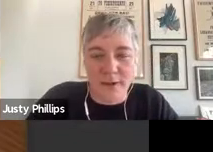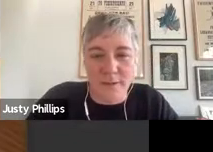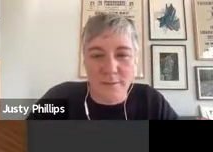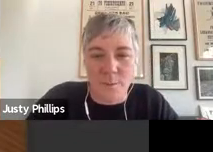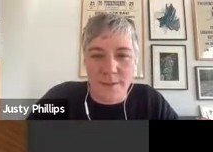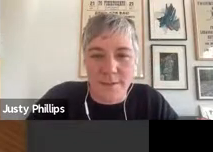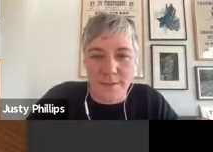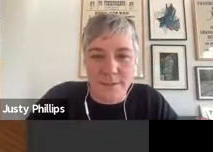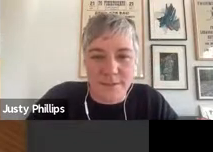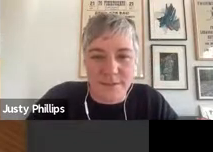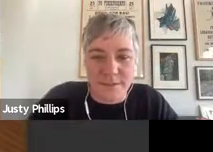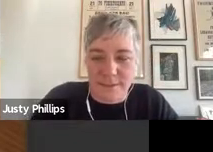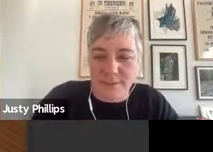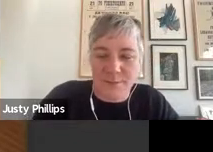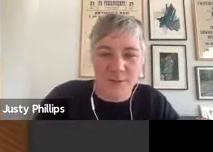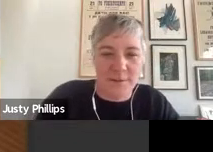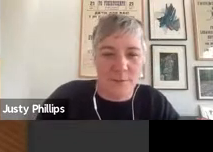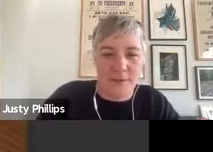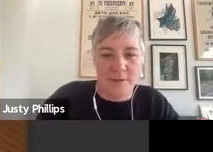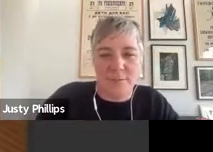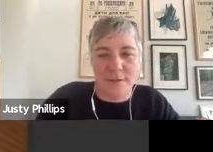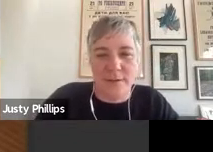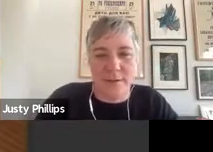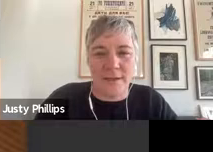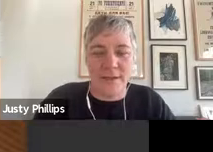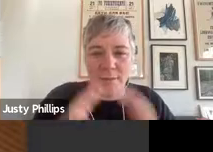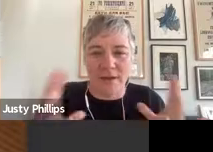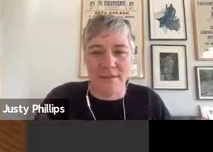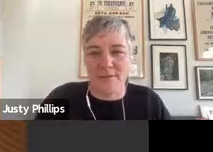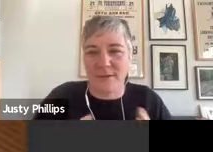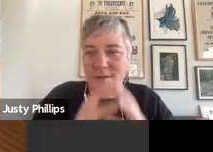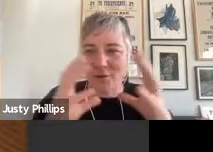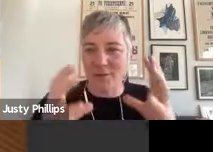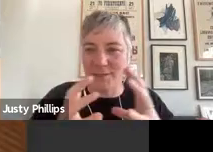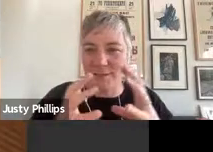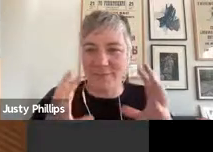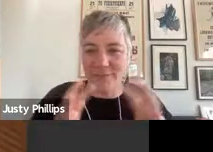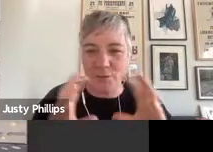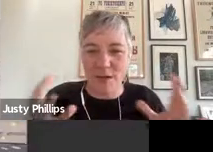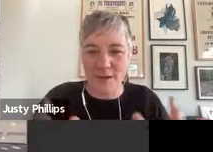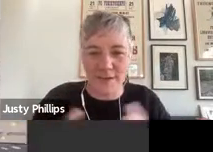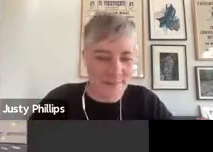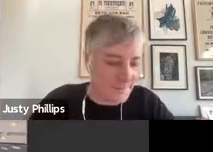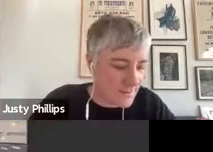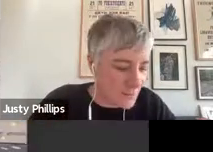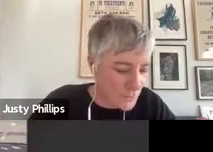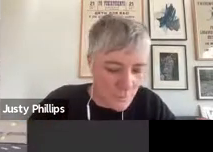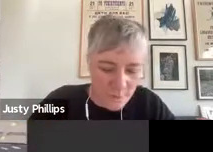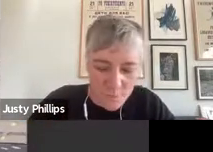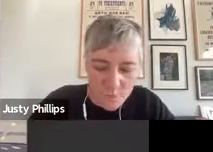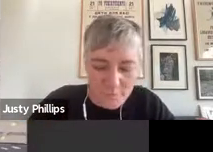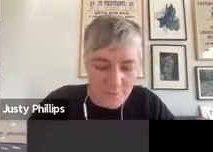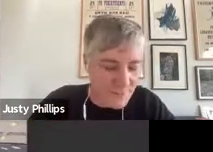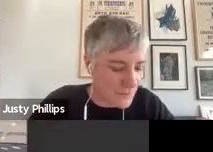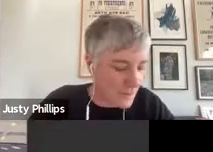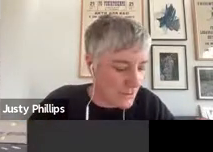There are other ways, I suppose, conceptually, that we have been thinking about this erratic ecologies field guide as a sculptural